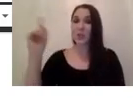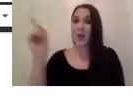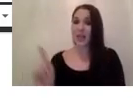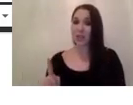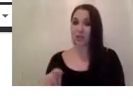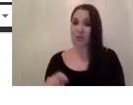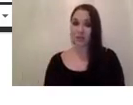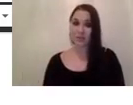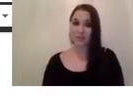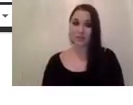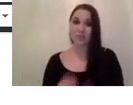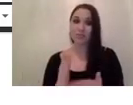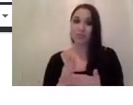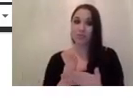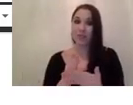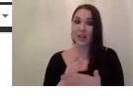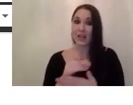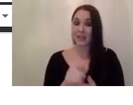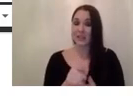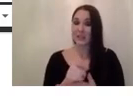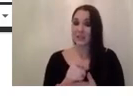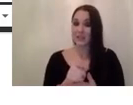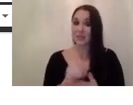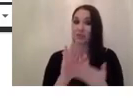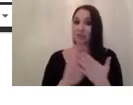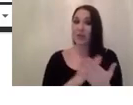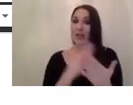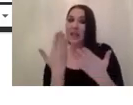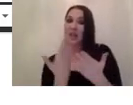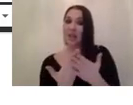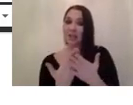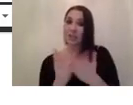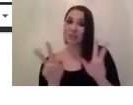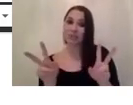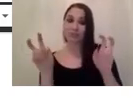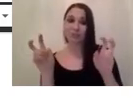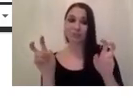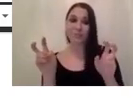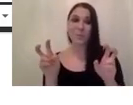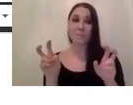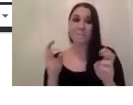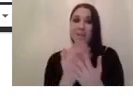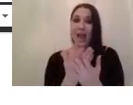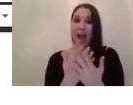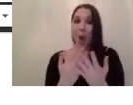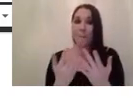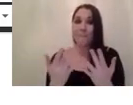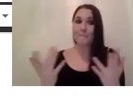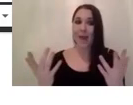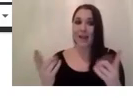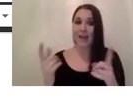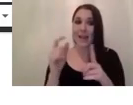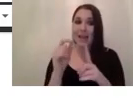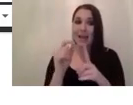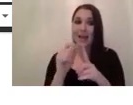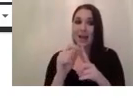this this this uh translation so to speak of how many photons uh impact